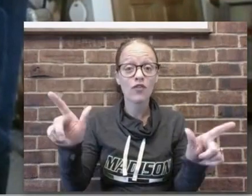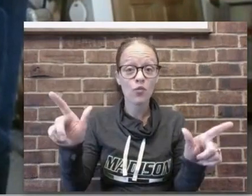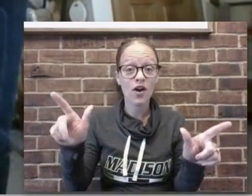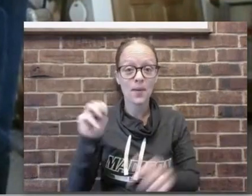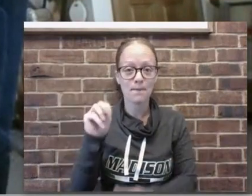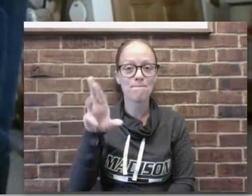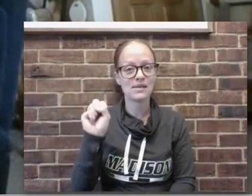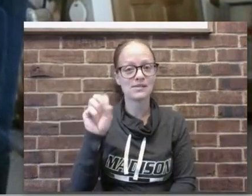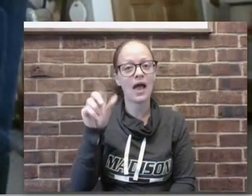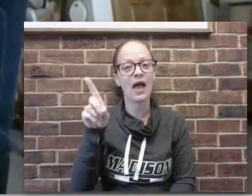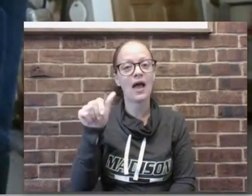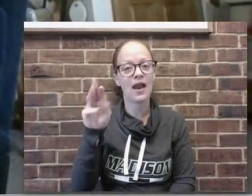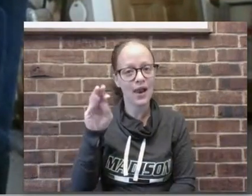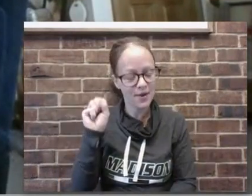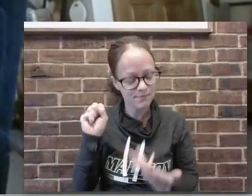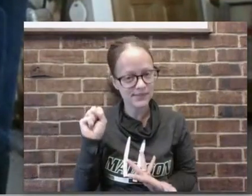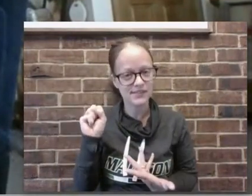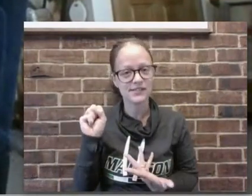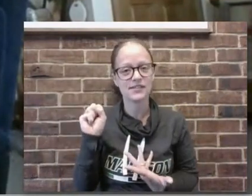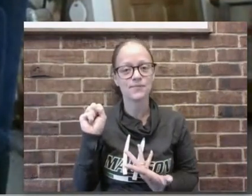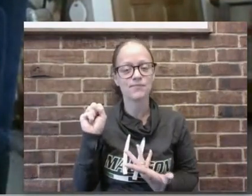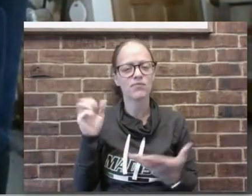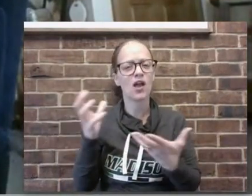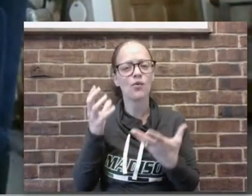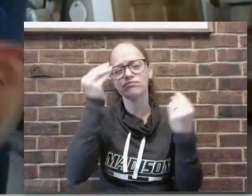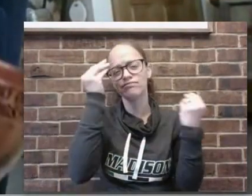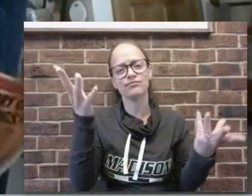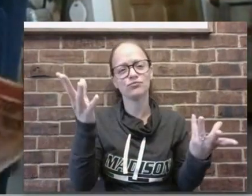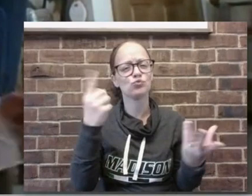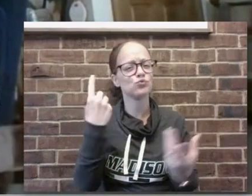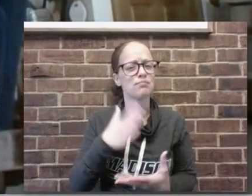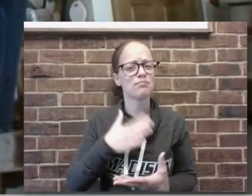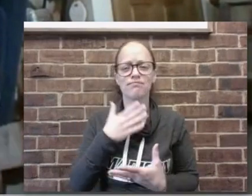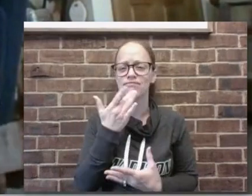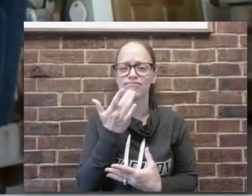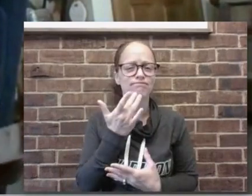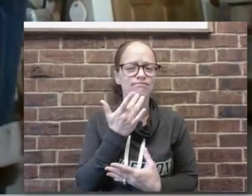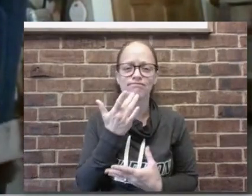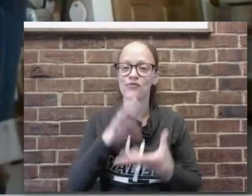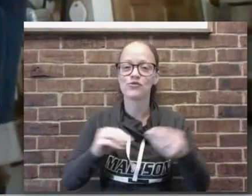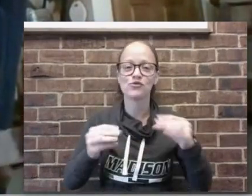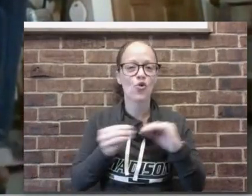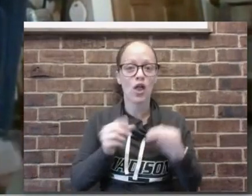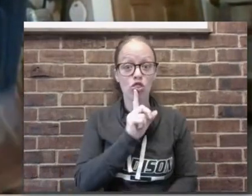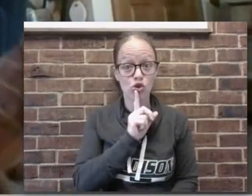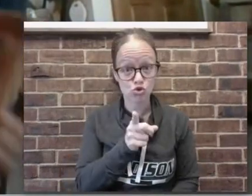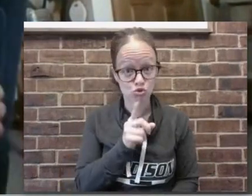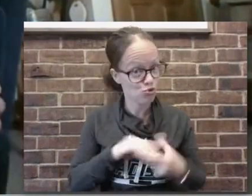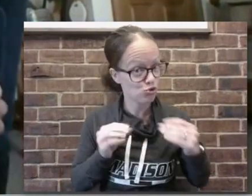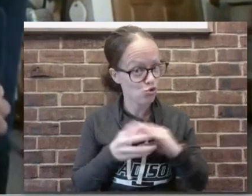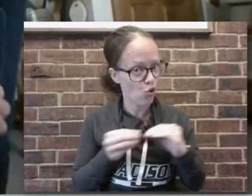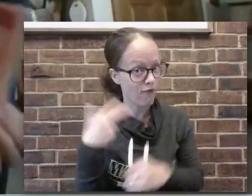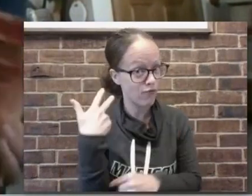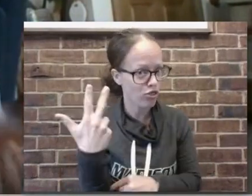Adams I just wanted to share one of my favorite stories with you it is called the true story of the three little pigs